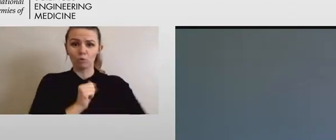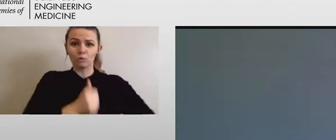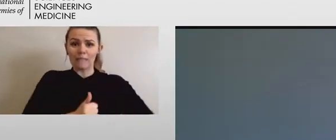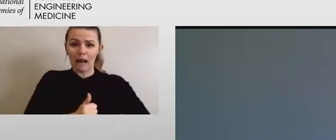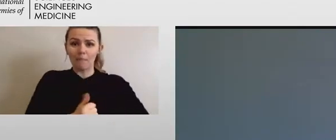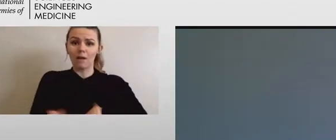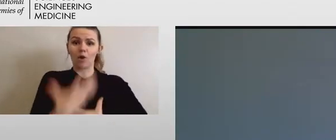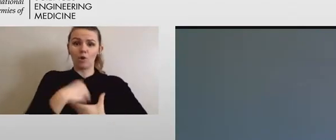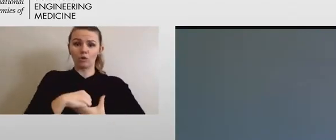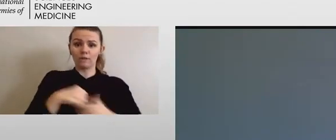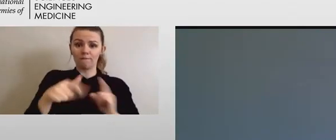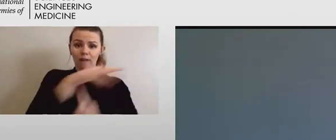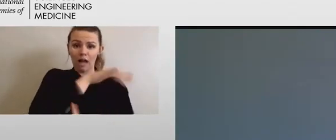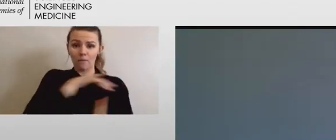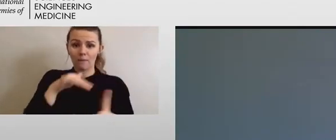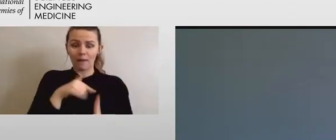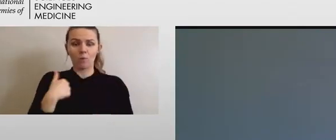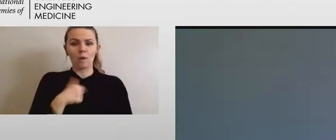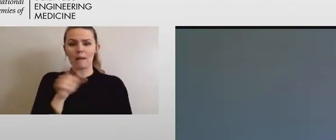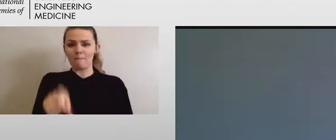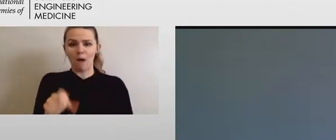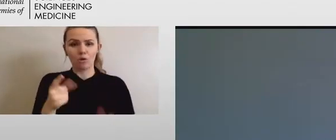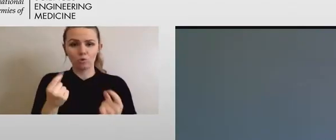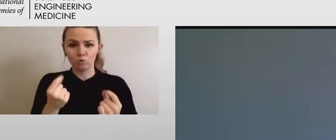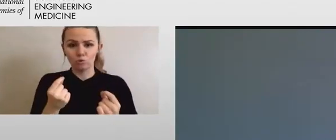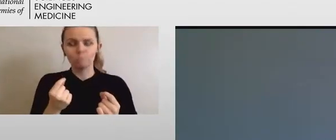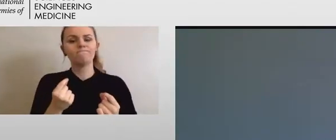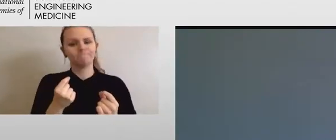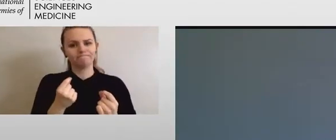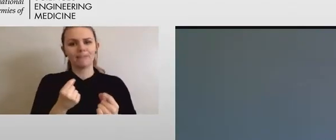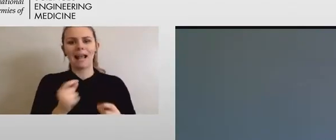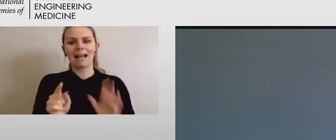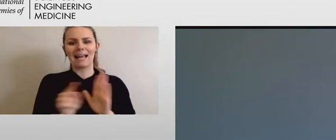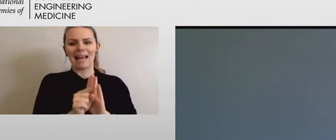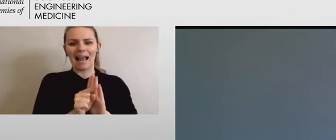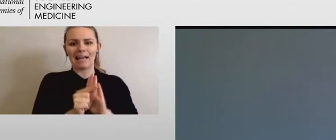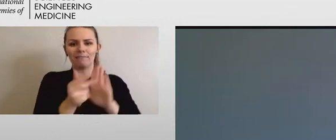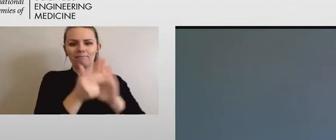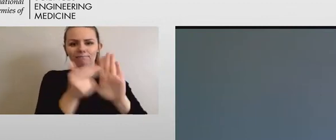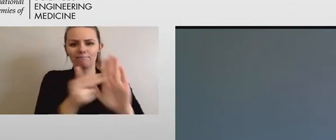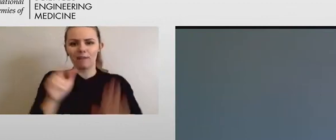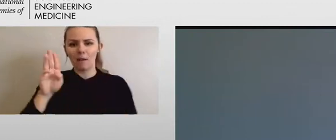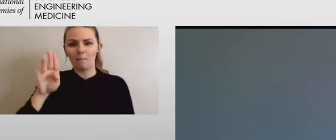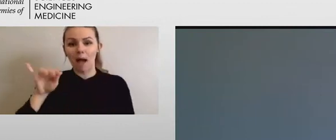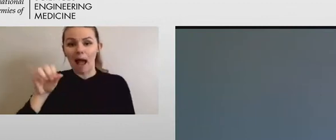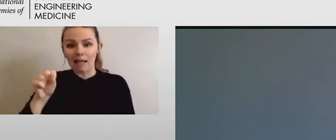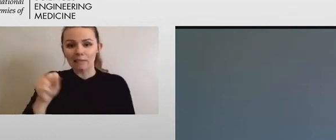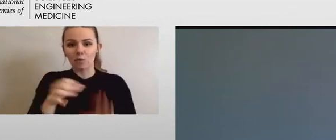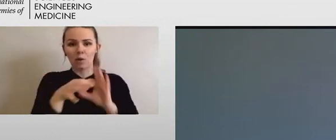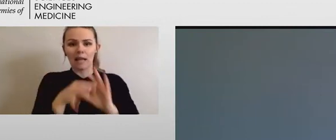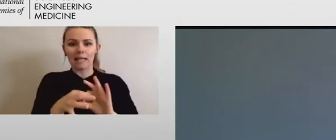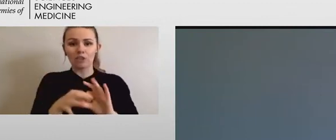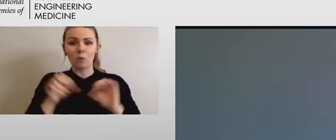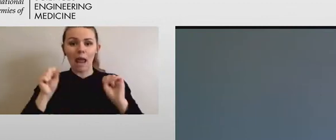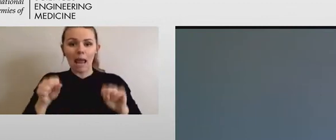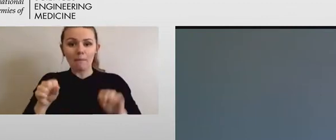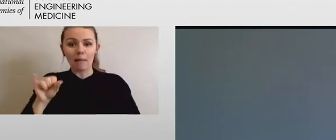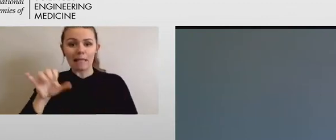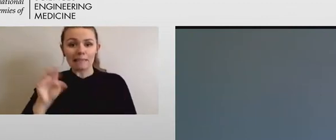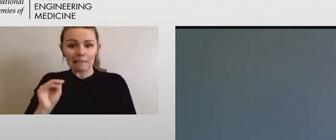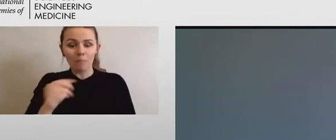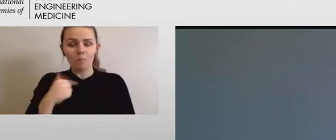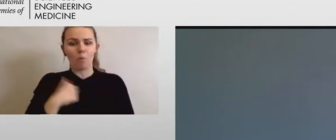some of the negative biases and ableism that prevents people from disabilities for being respected and valued.